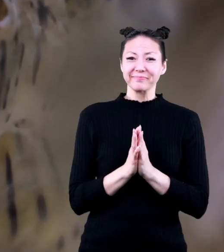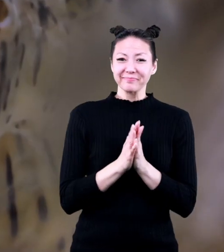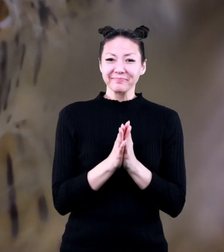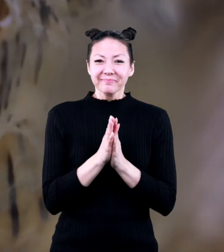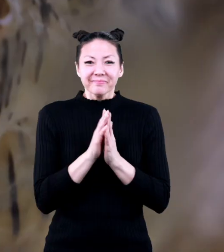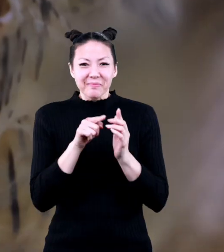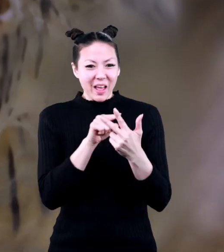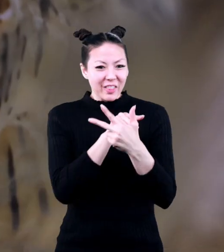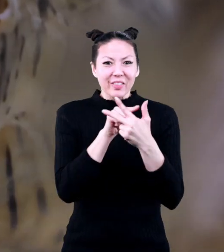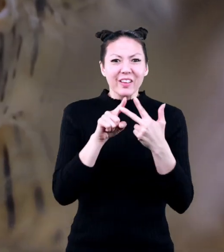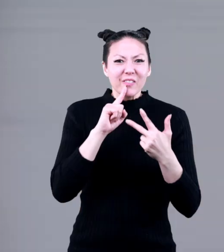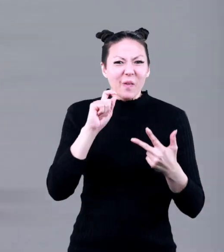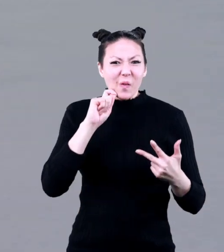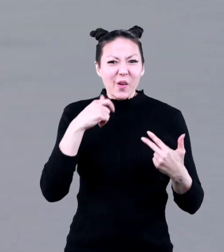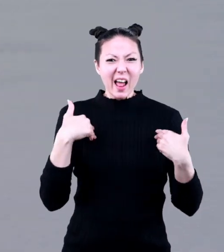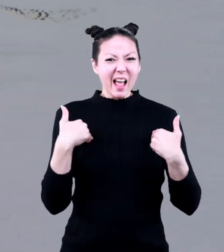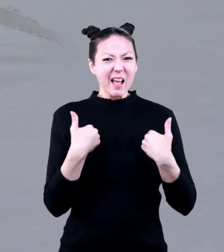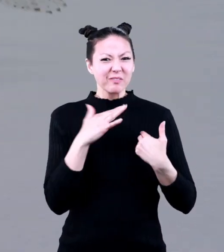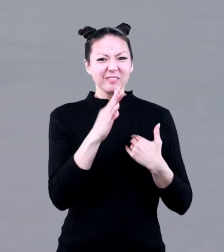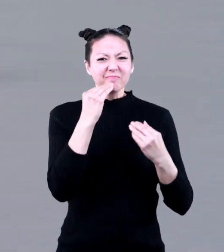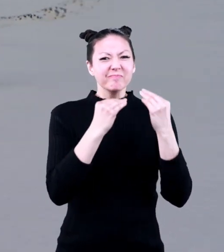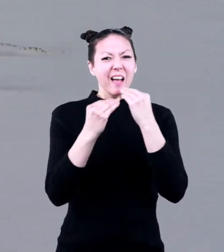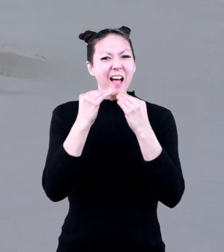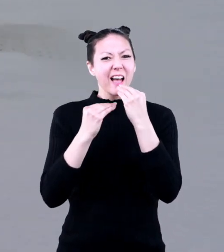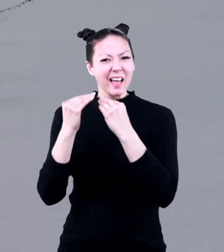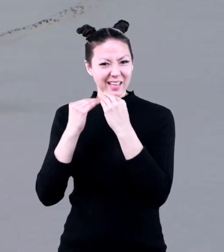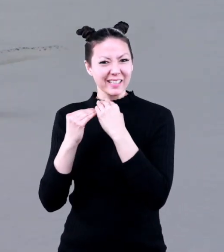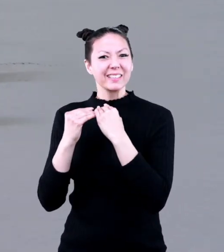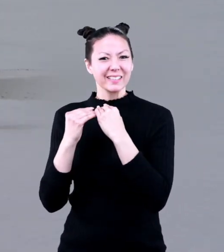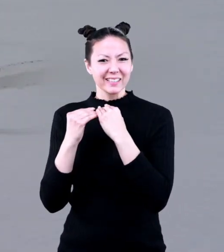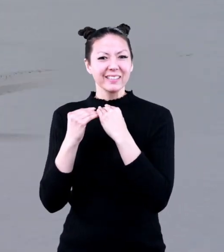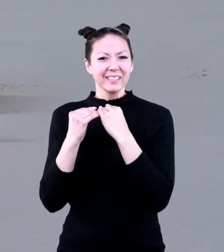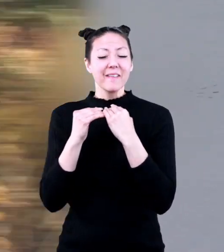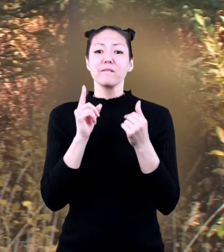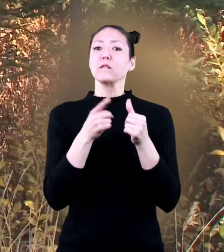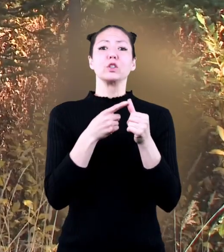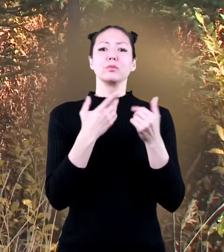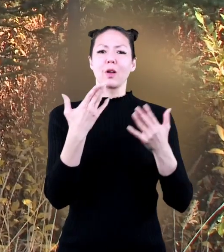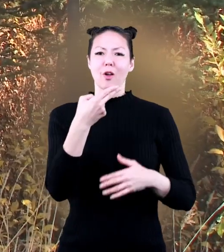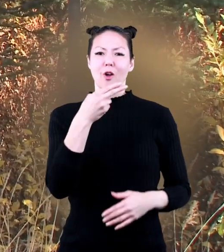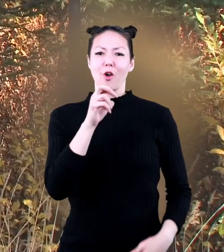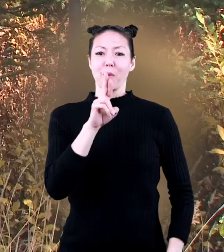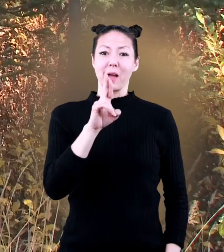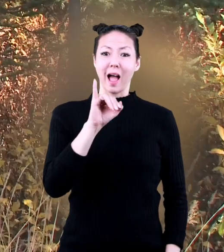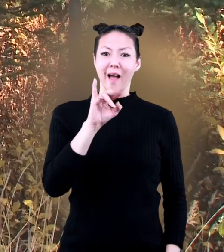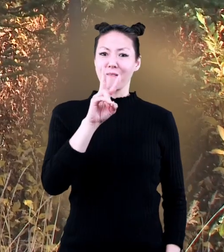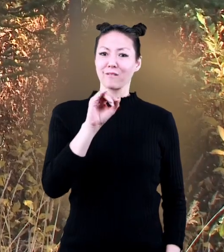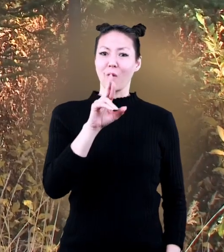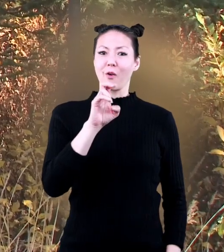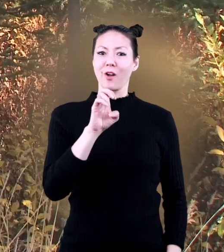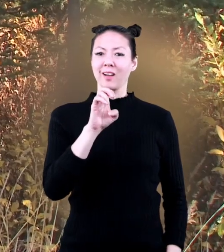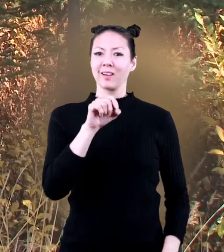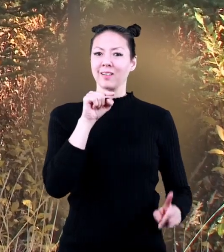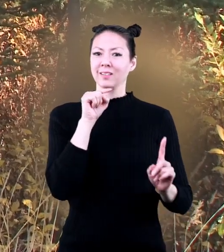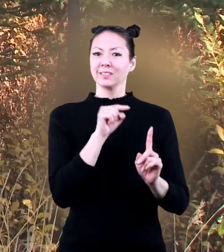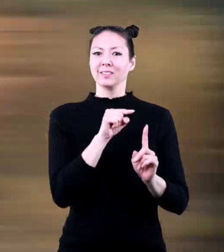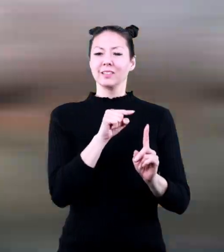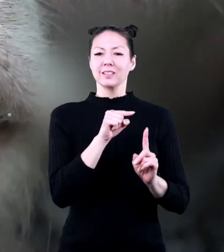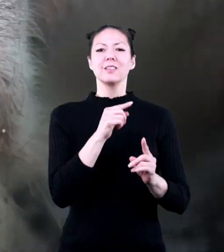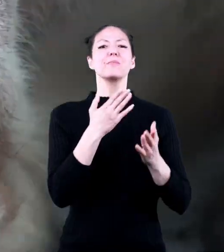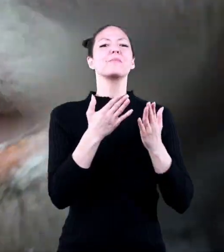time to talk about these three cool animal diets. First up is herbivore.